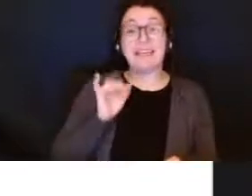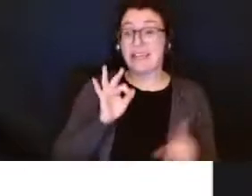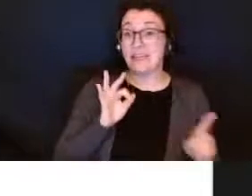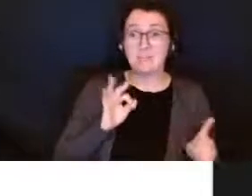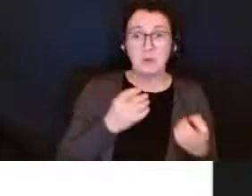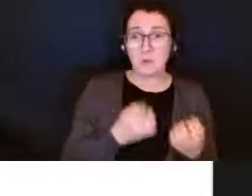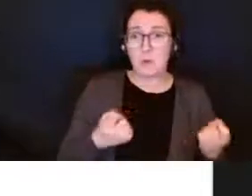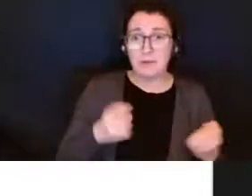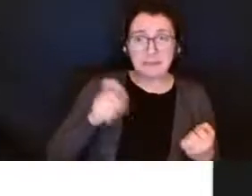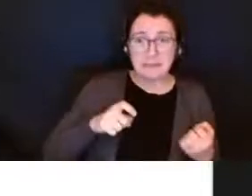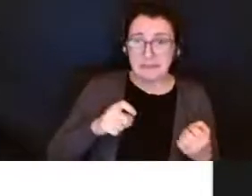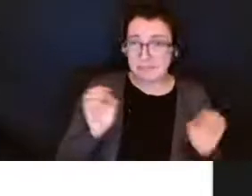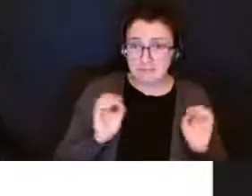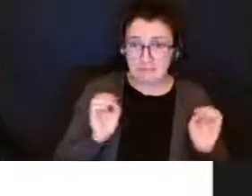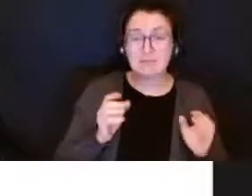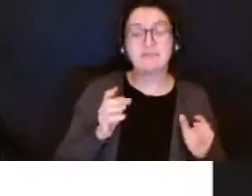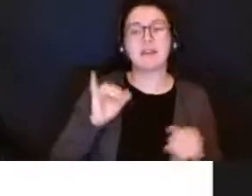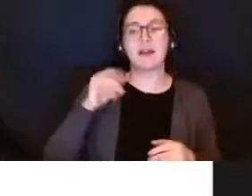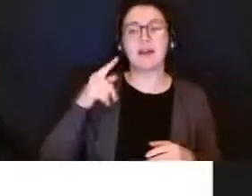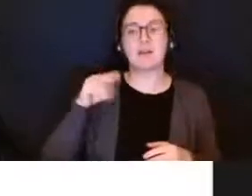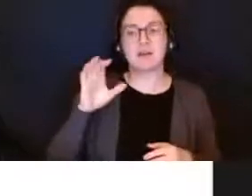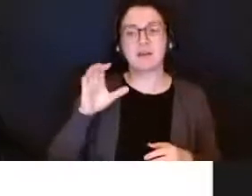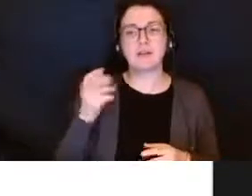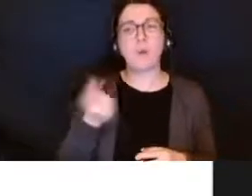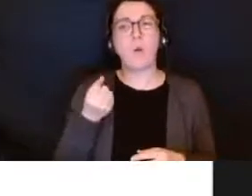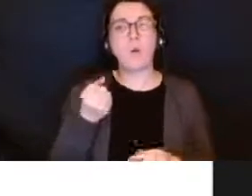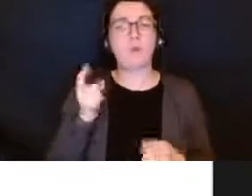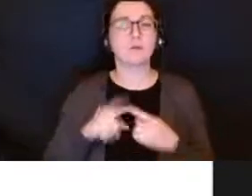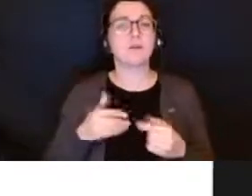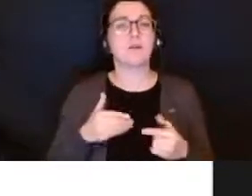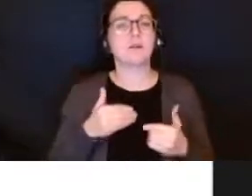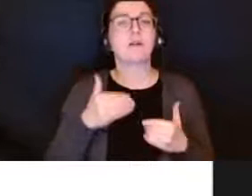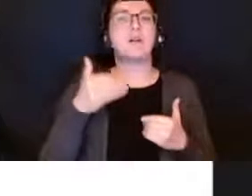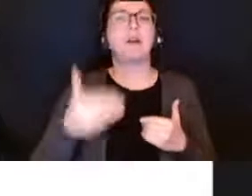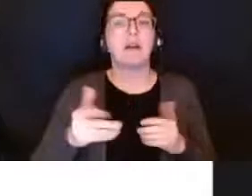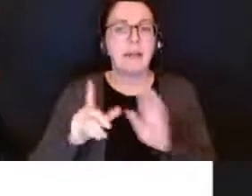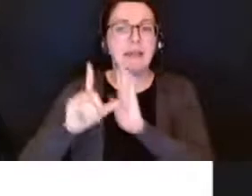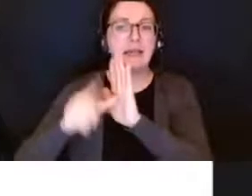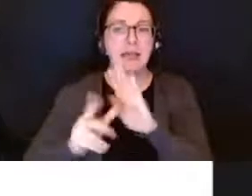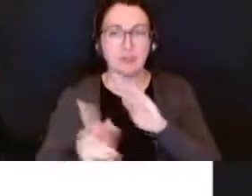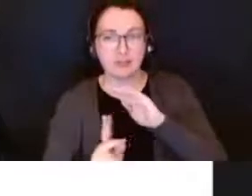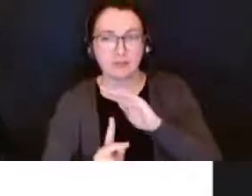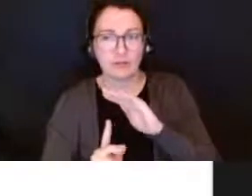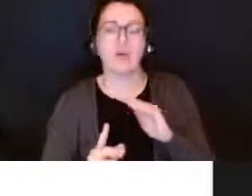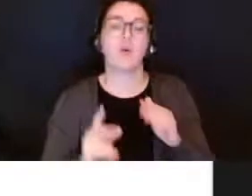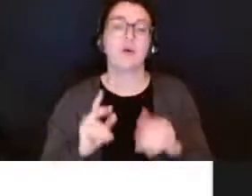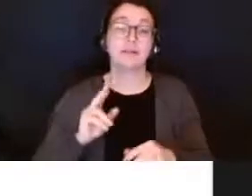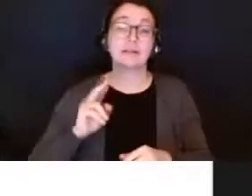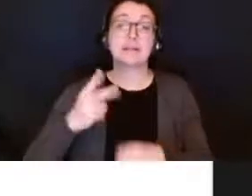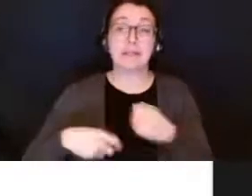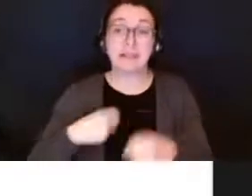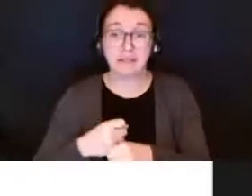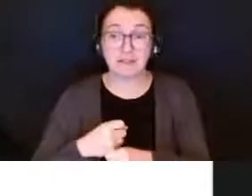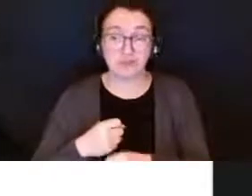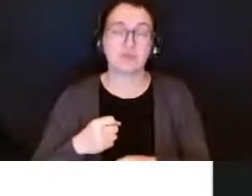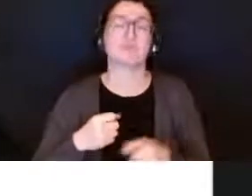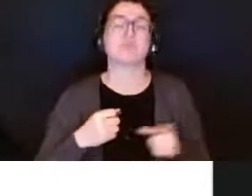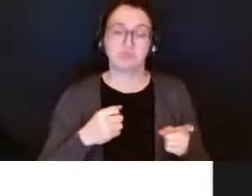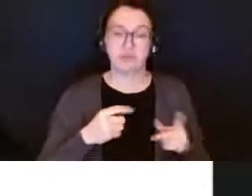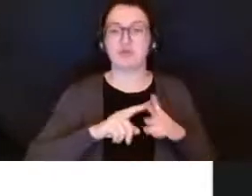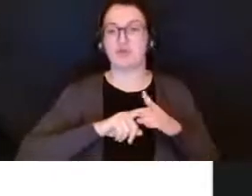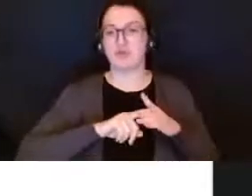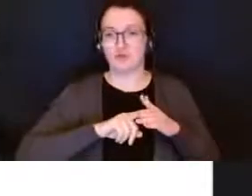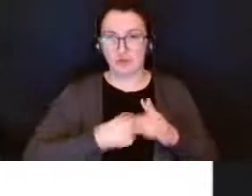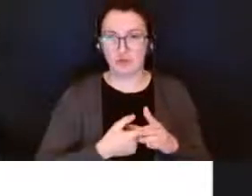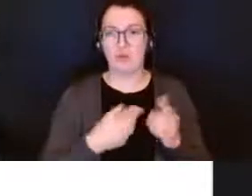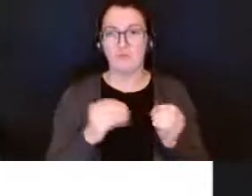of the kindergarten program regardless of when this happens you will work with the school team to determine when the iprc needs to take place